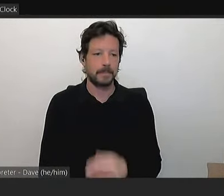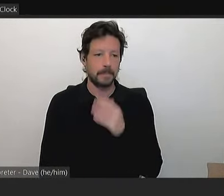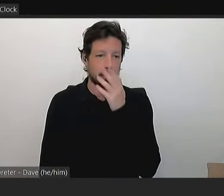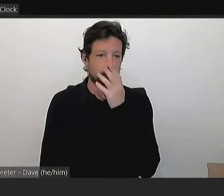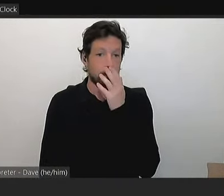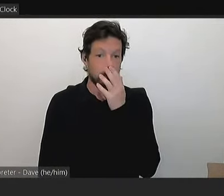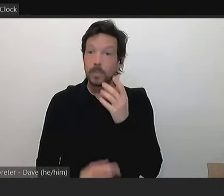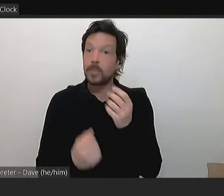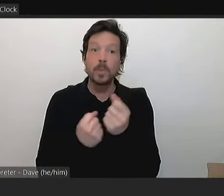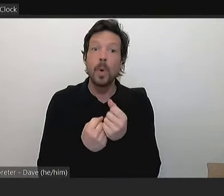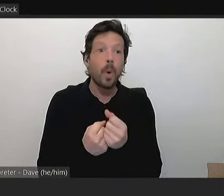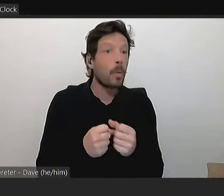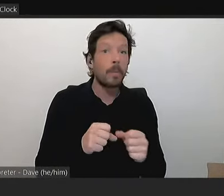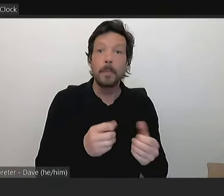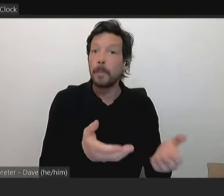favour?